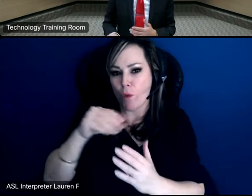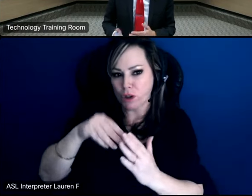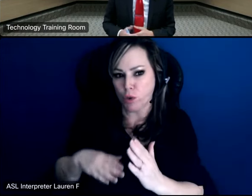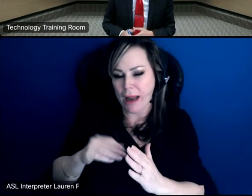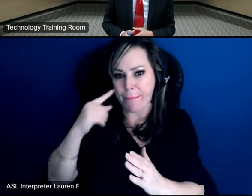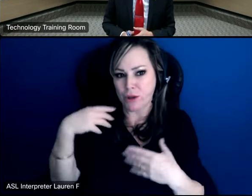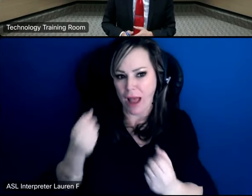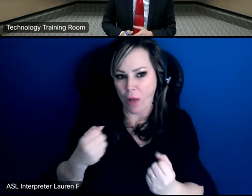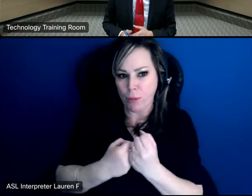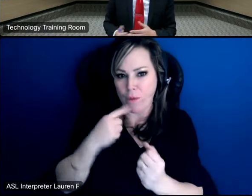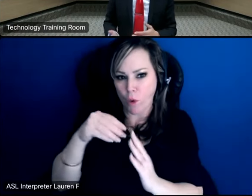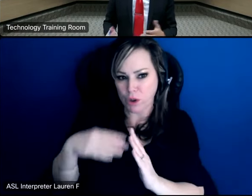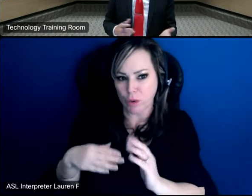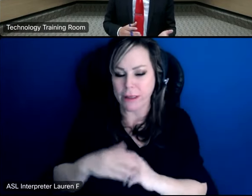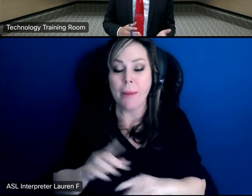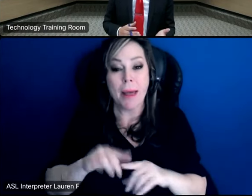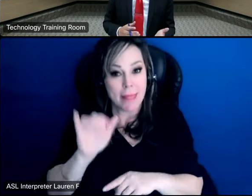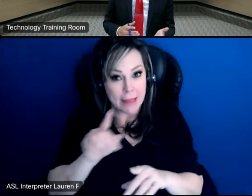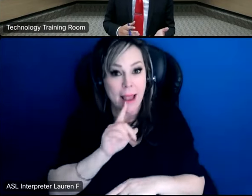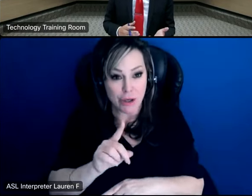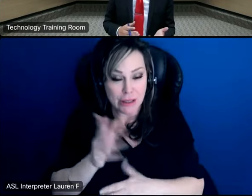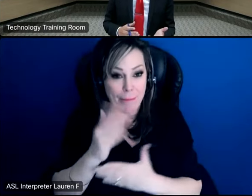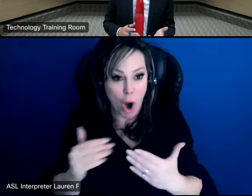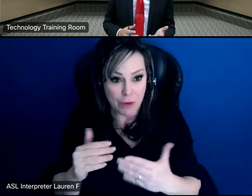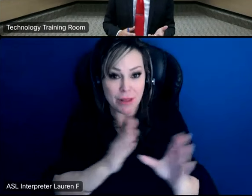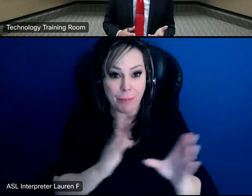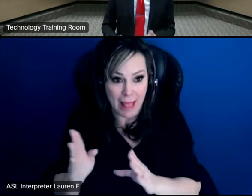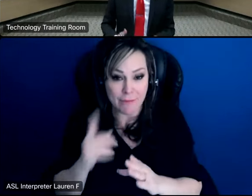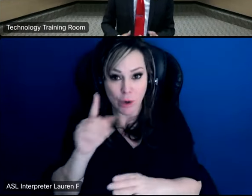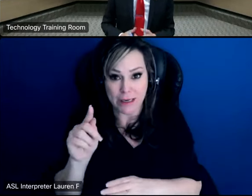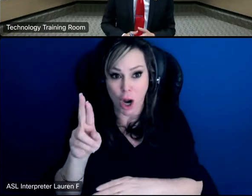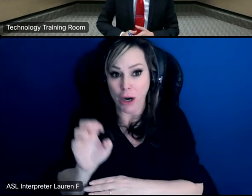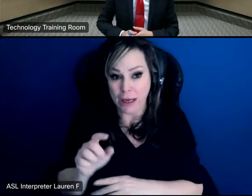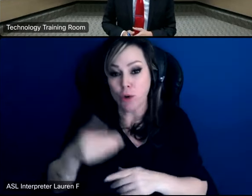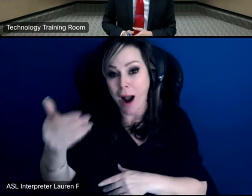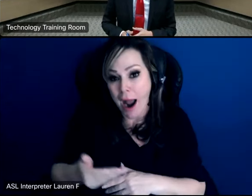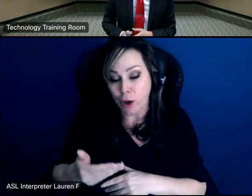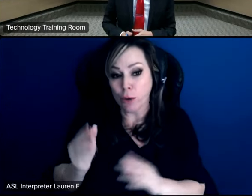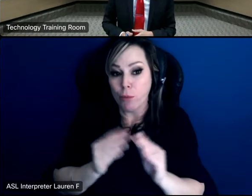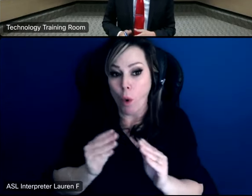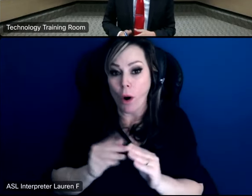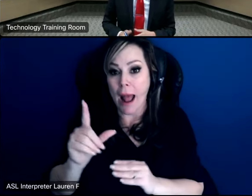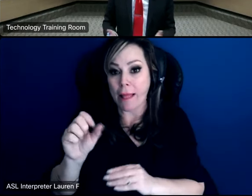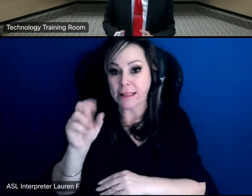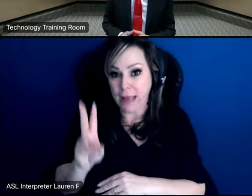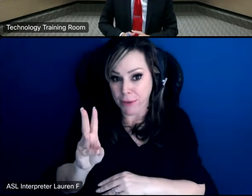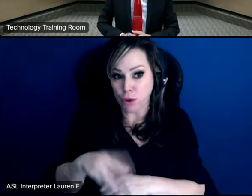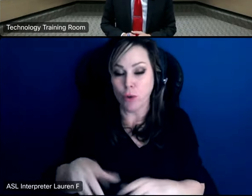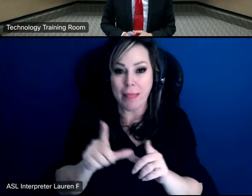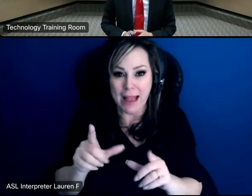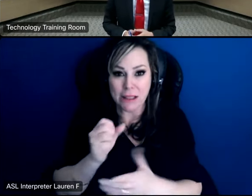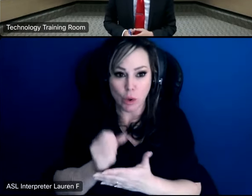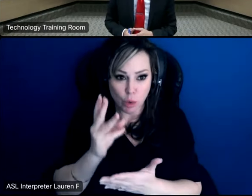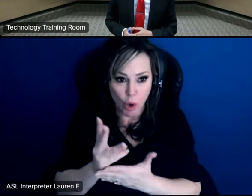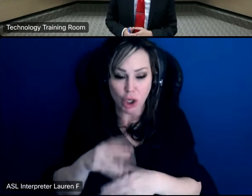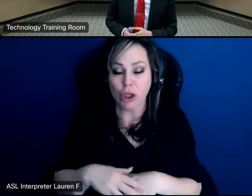supports for students that's actually part of the plan in the tre is to hire some lsw's licensed social workers